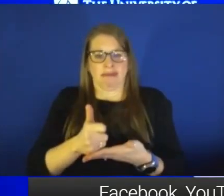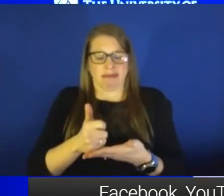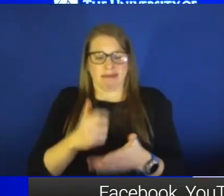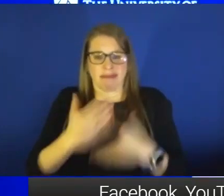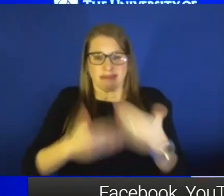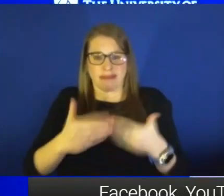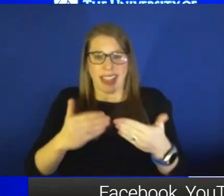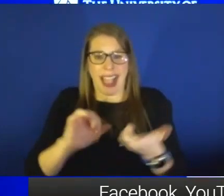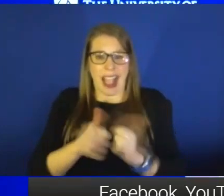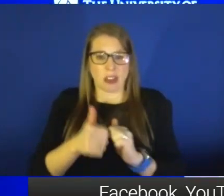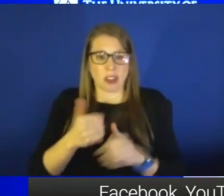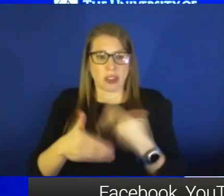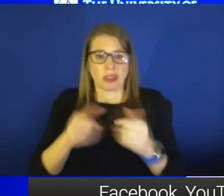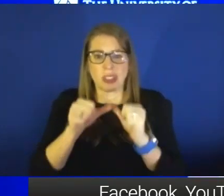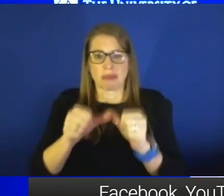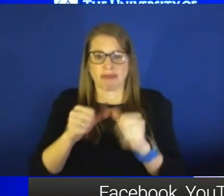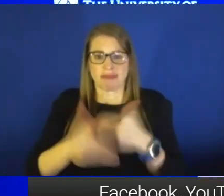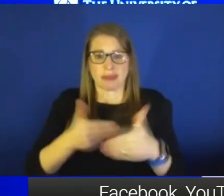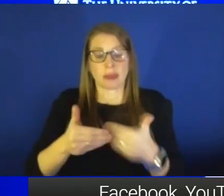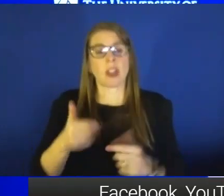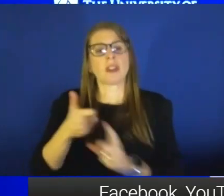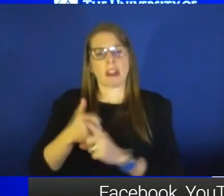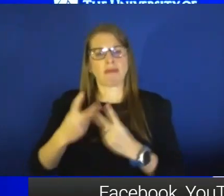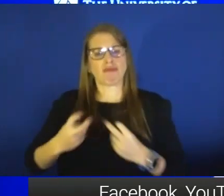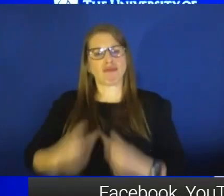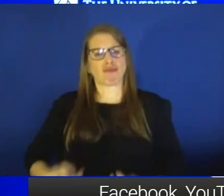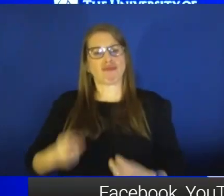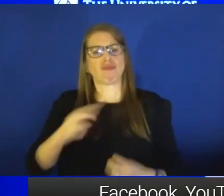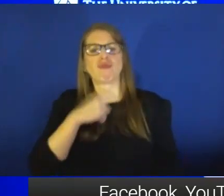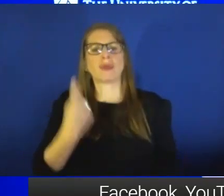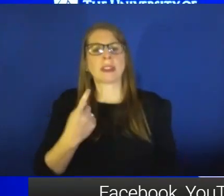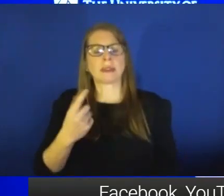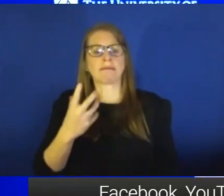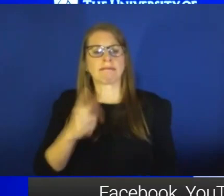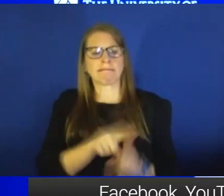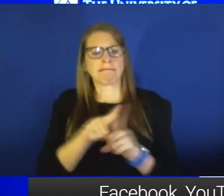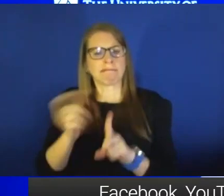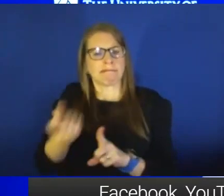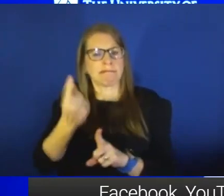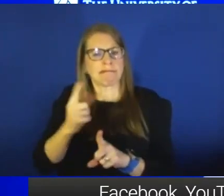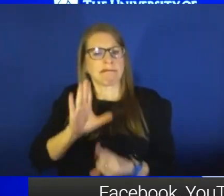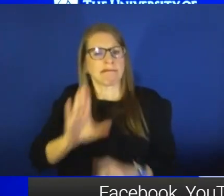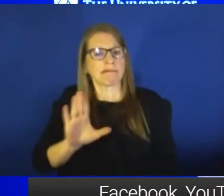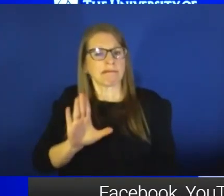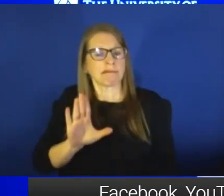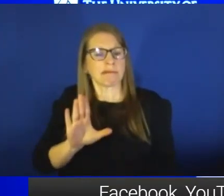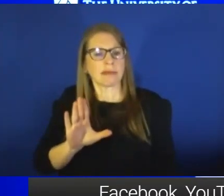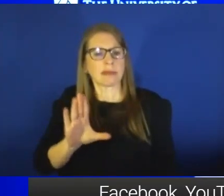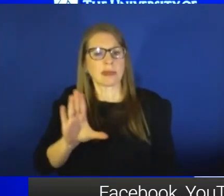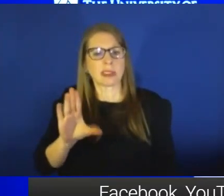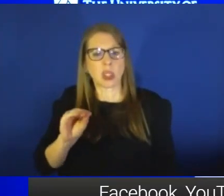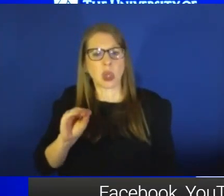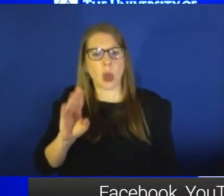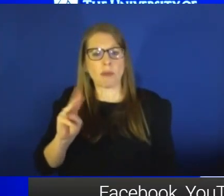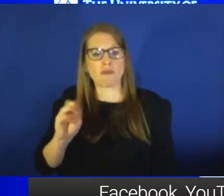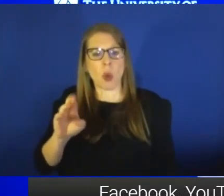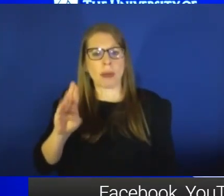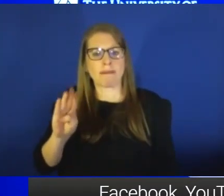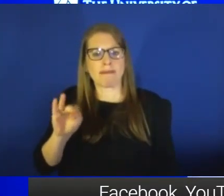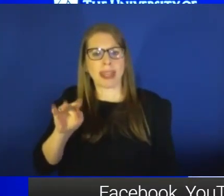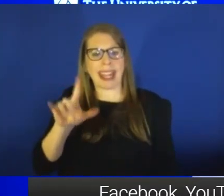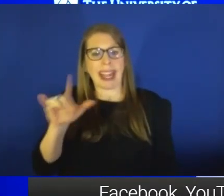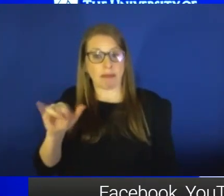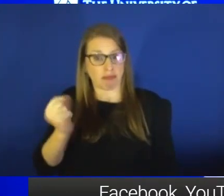obviously has insight and has assessed her risk and understands what her comorbidities may be. Obviously, age is a big one.